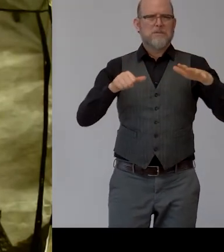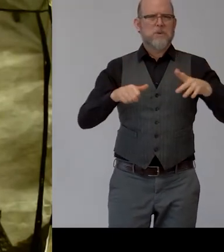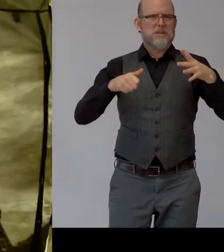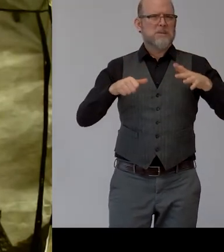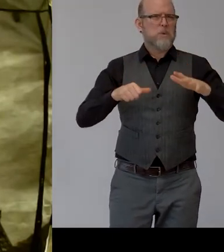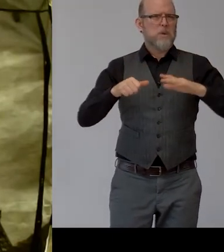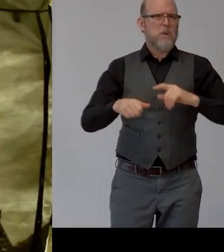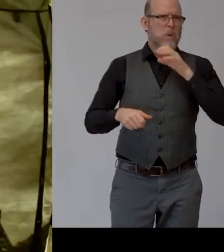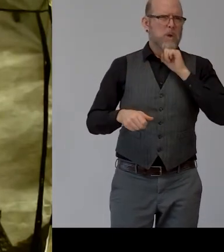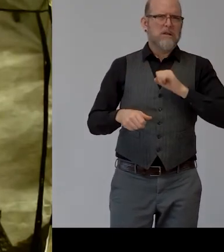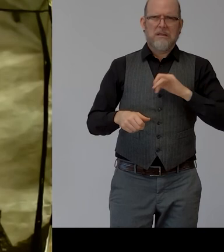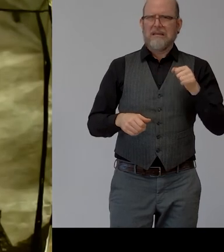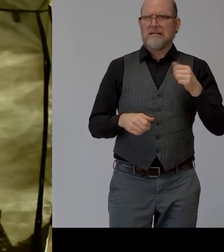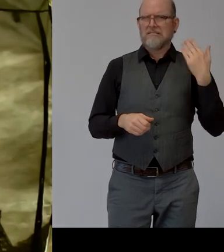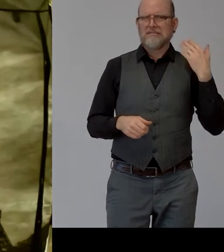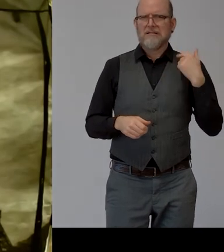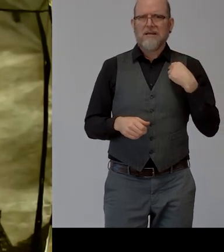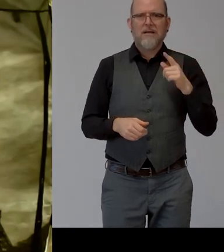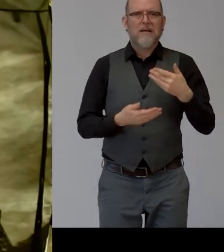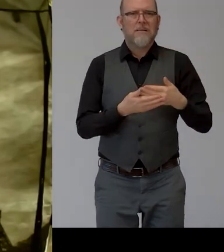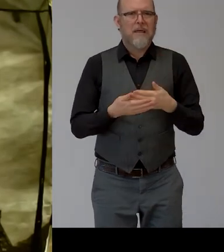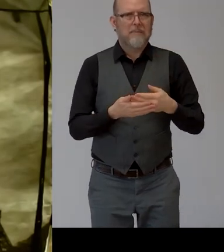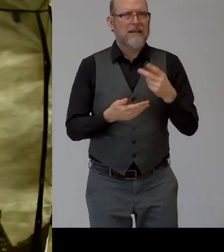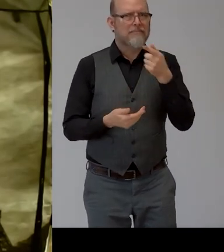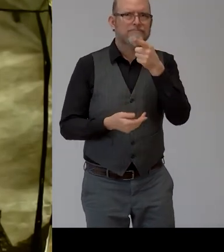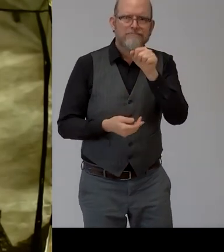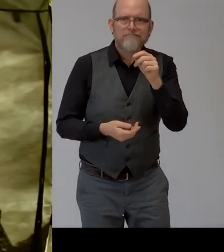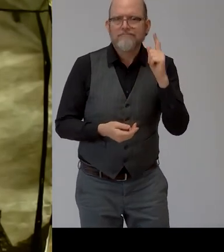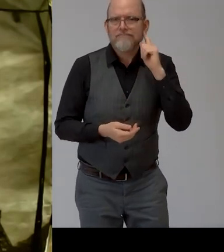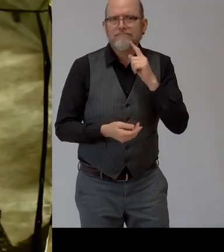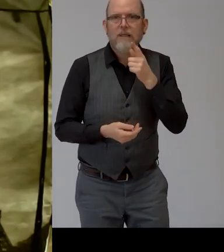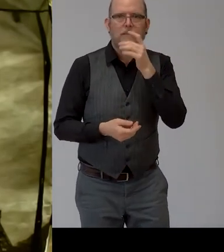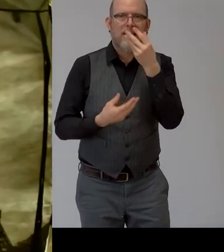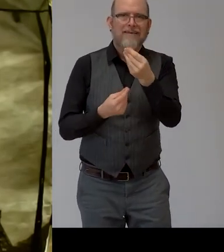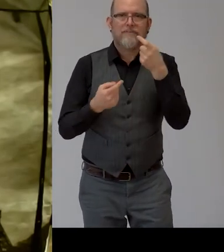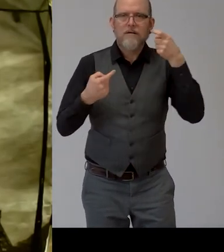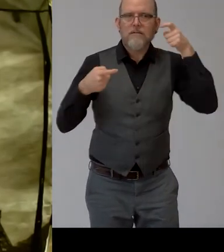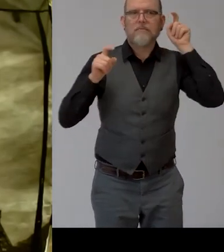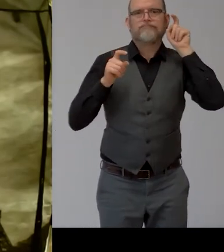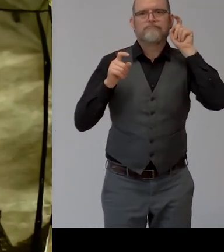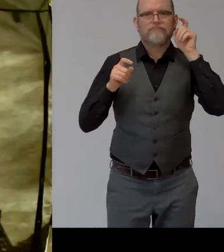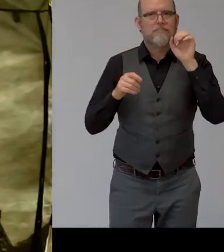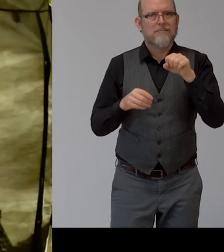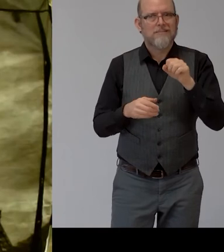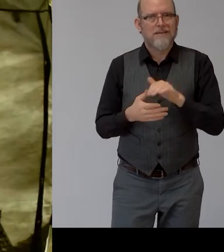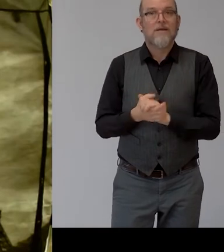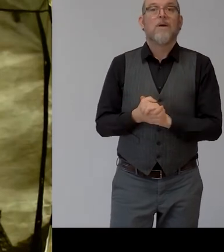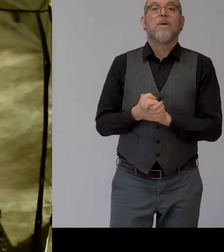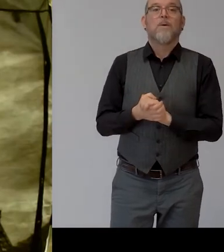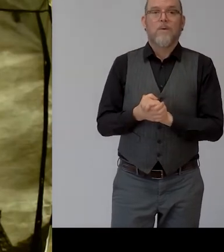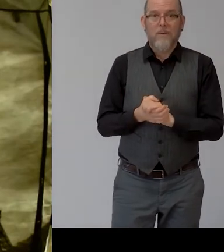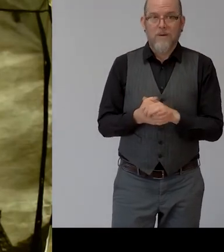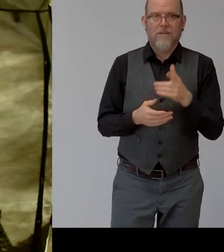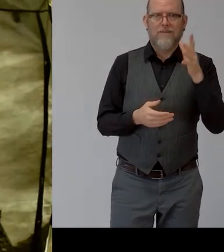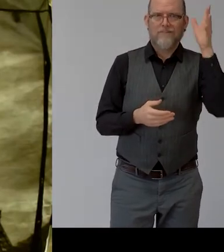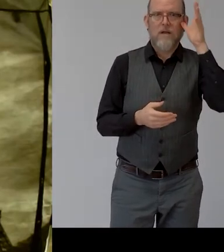i was deaf and i got hearing aids my first hearing aids and my dad was shocked to found